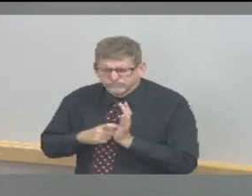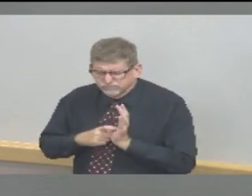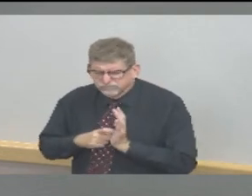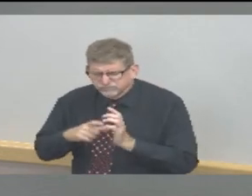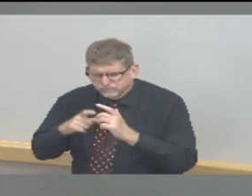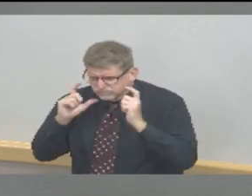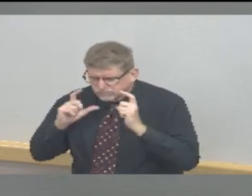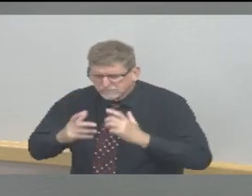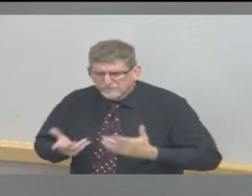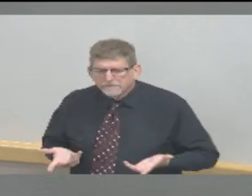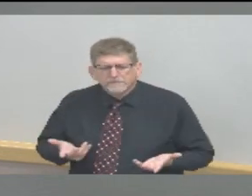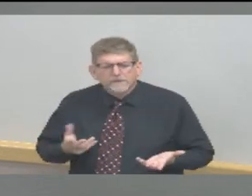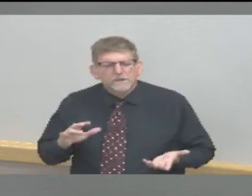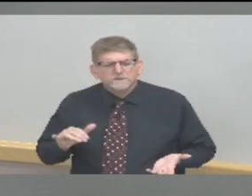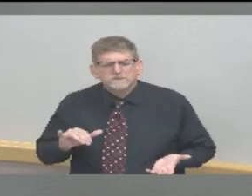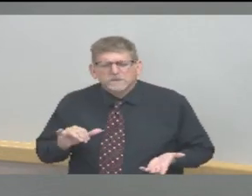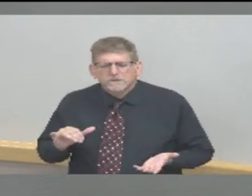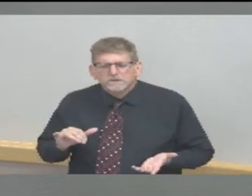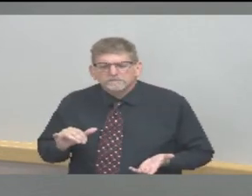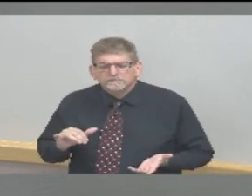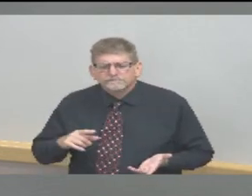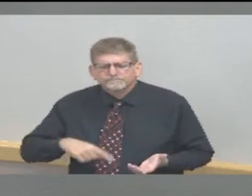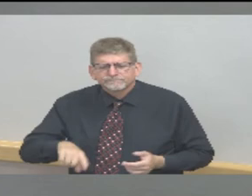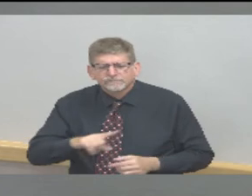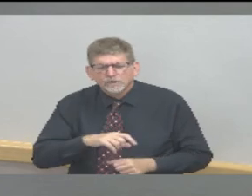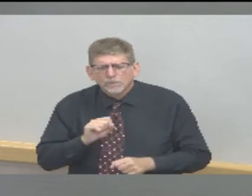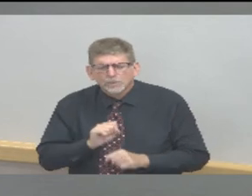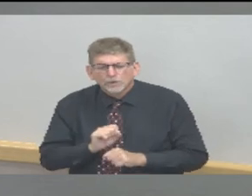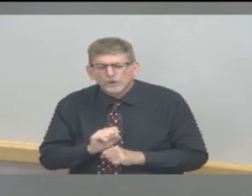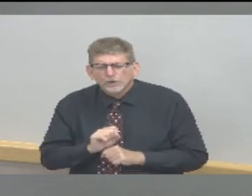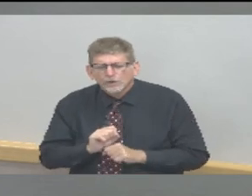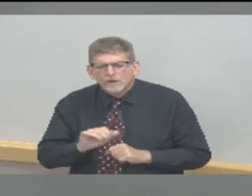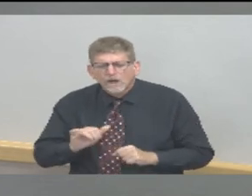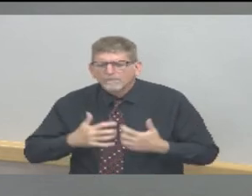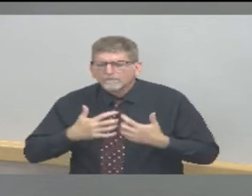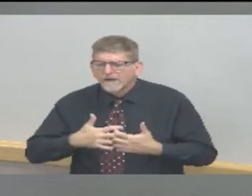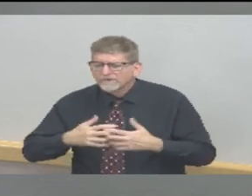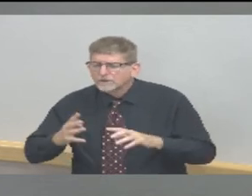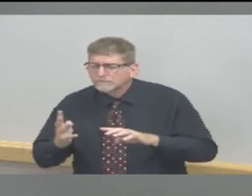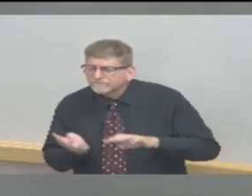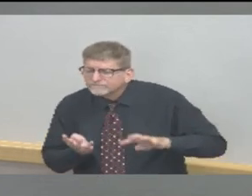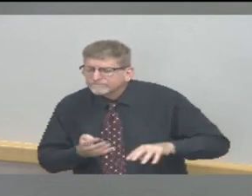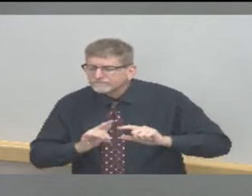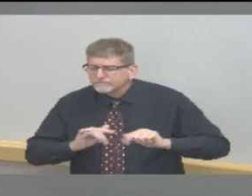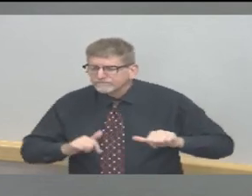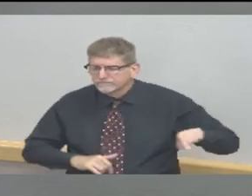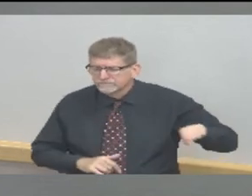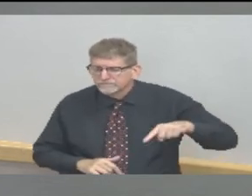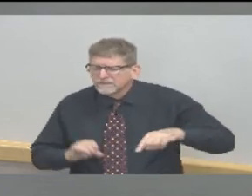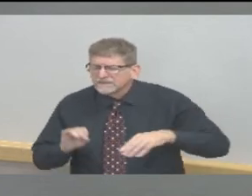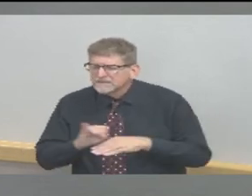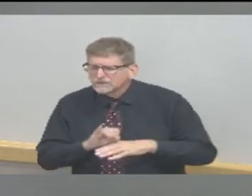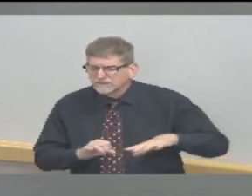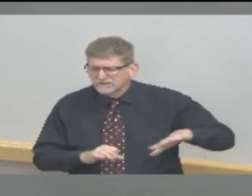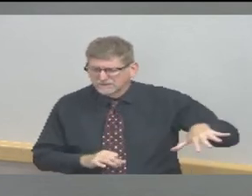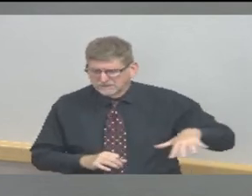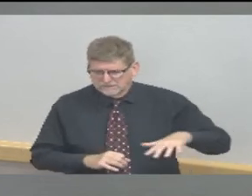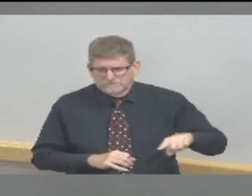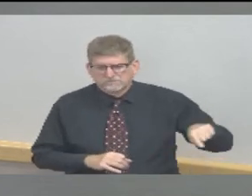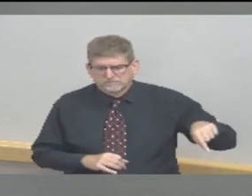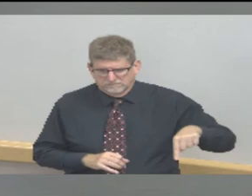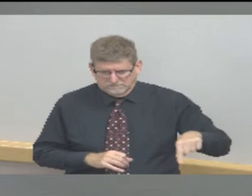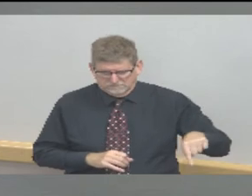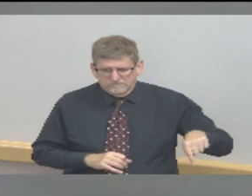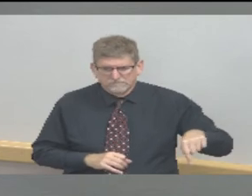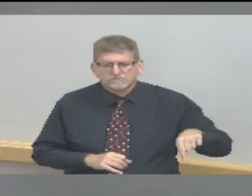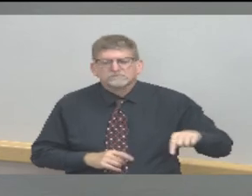employees at manufacturing and industrial facilities per their